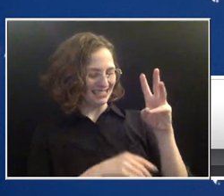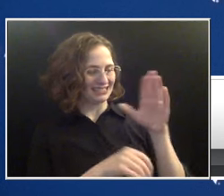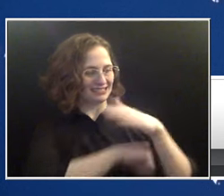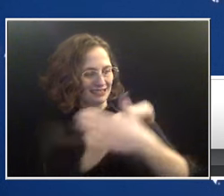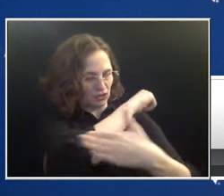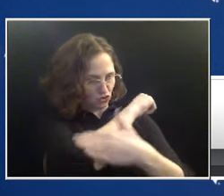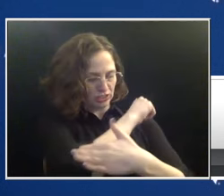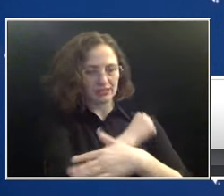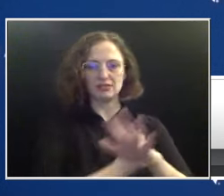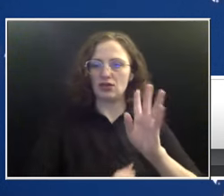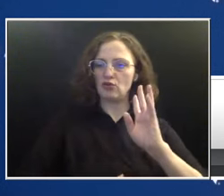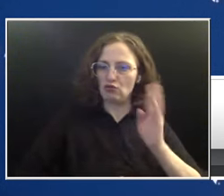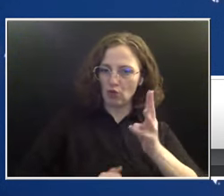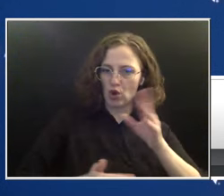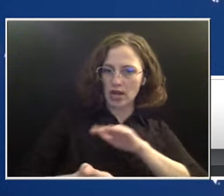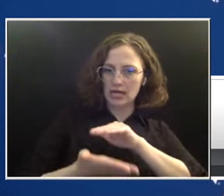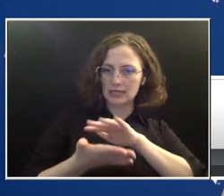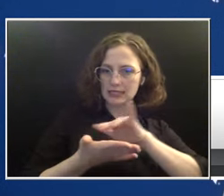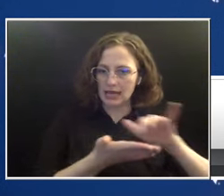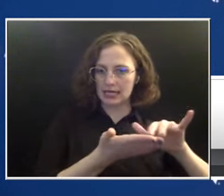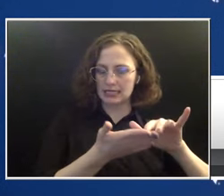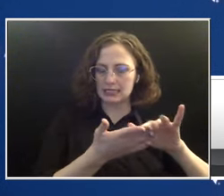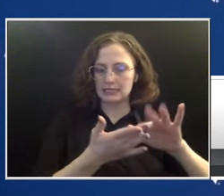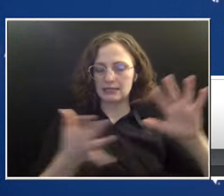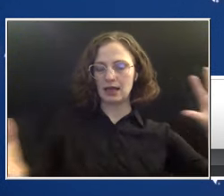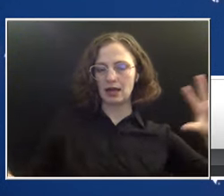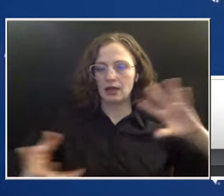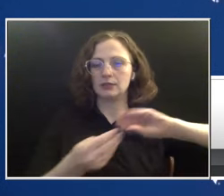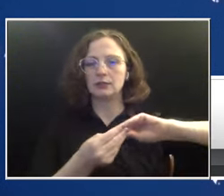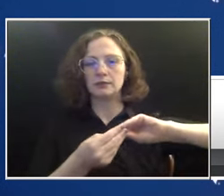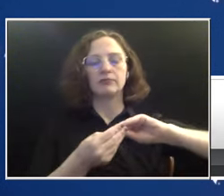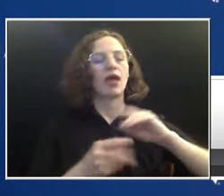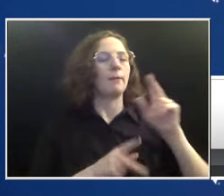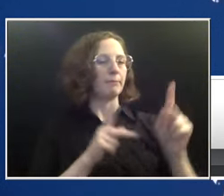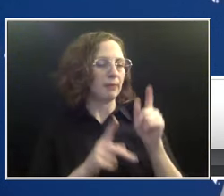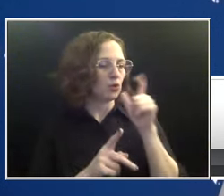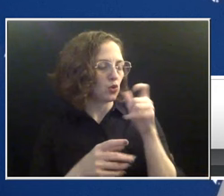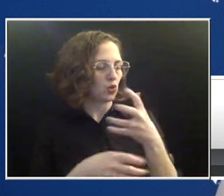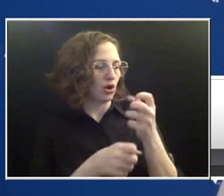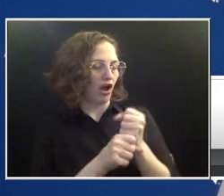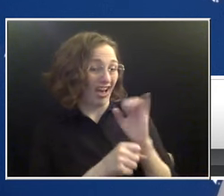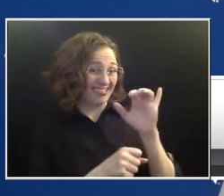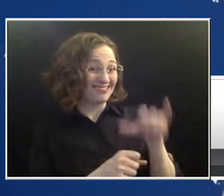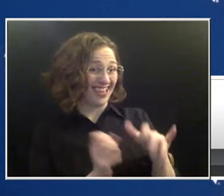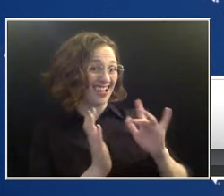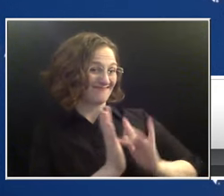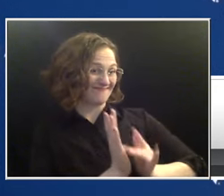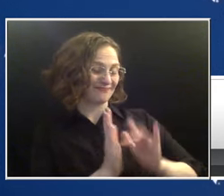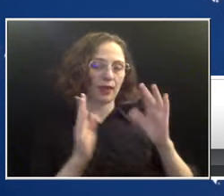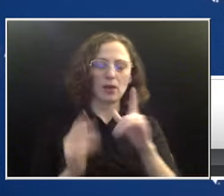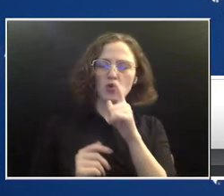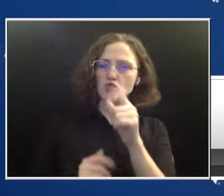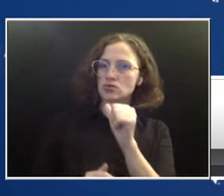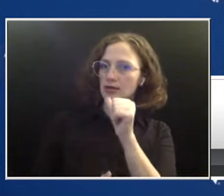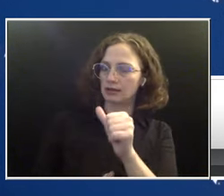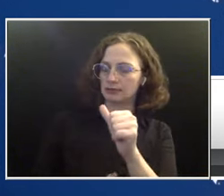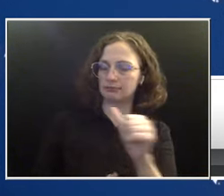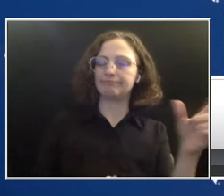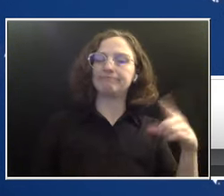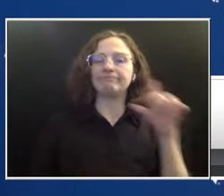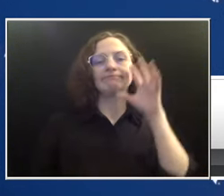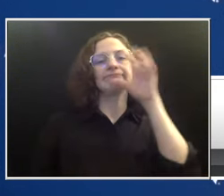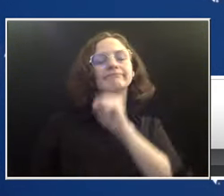who had gotten hydroxychloroquine versus those that didn't. And they estimated that there were 17